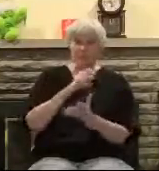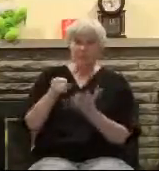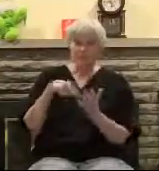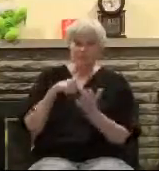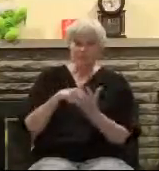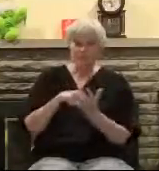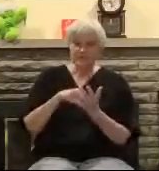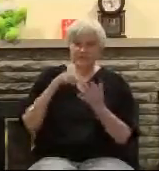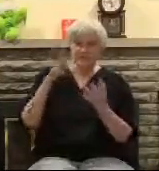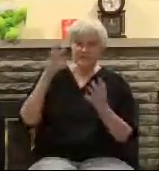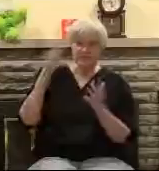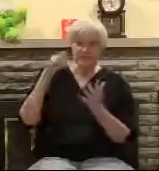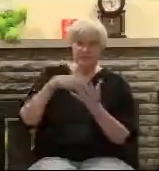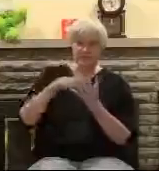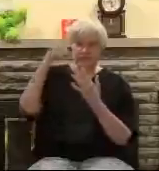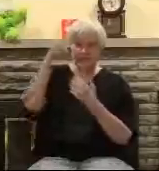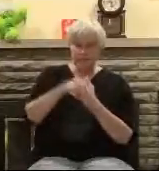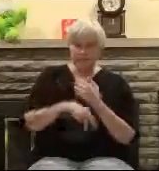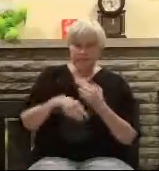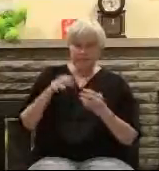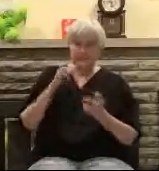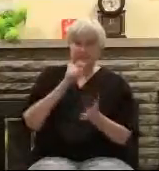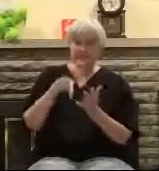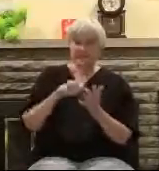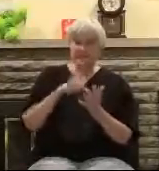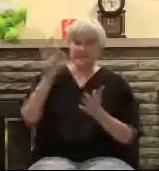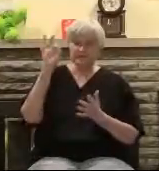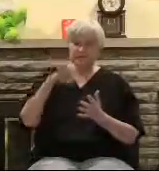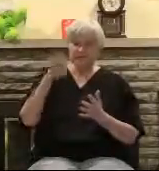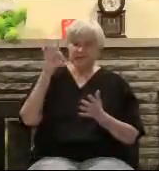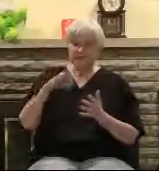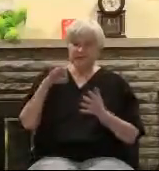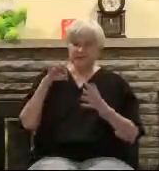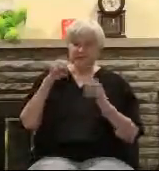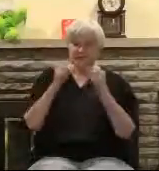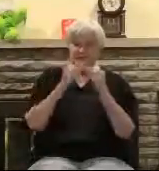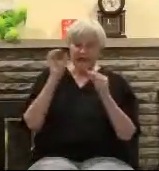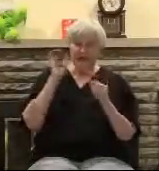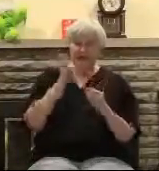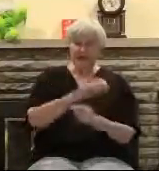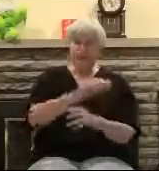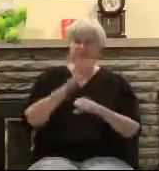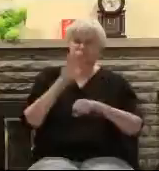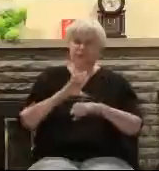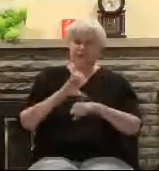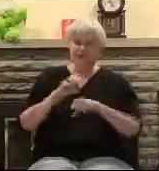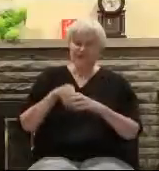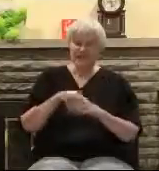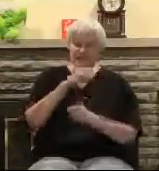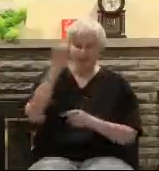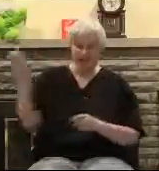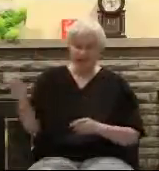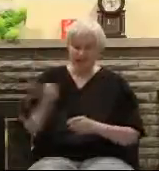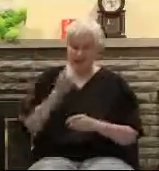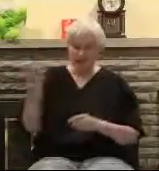online. This message was preached to the local church body here in Worthington, but the implications discussed will